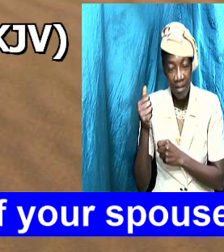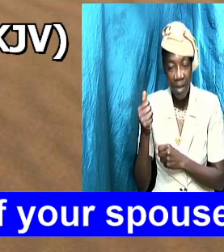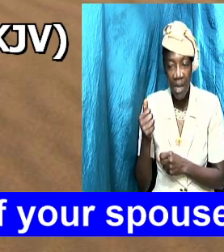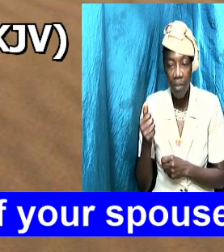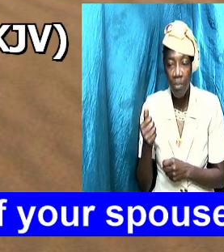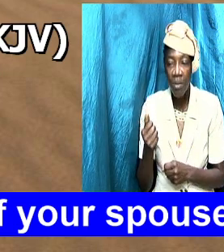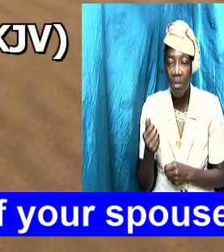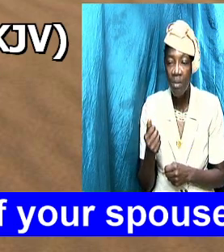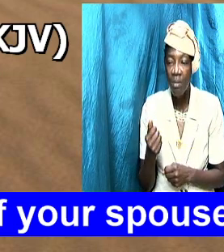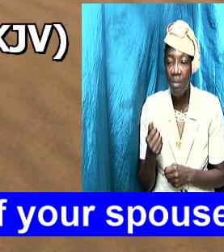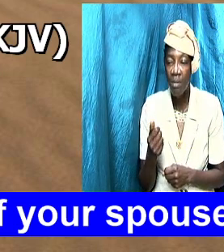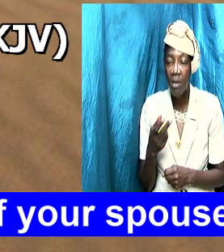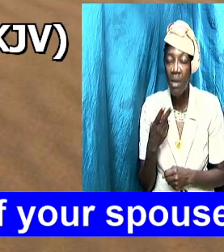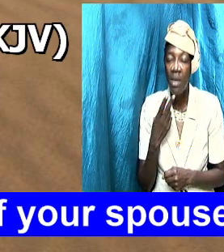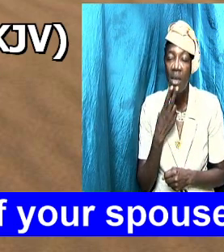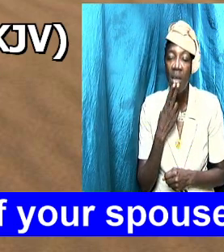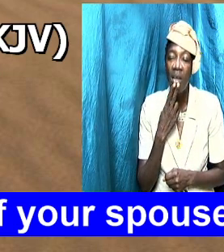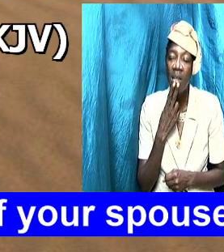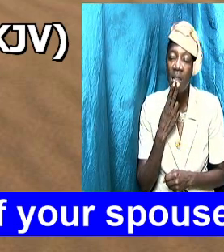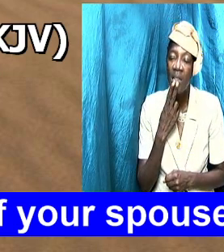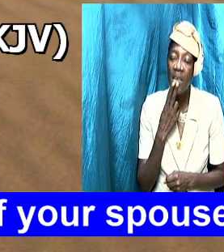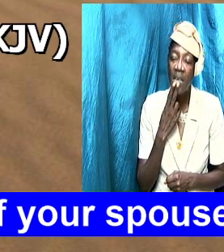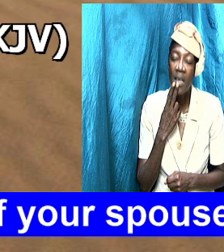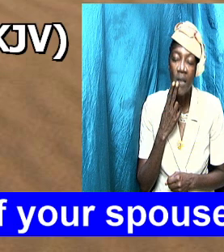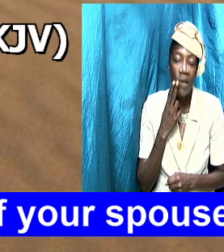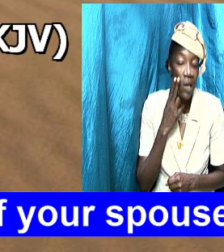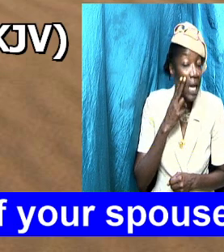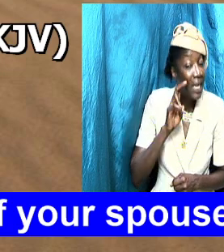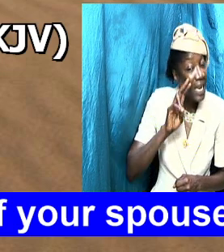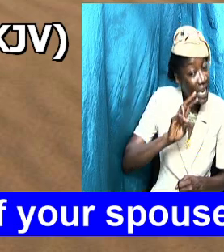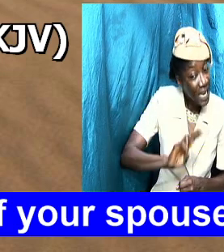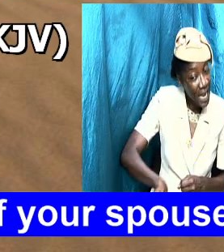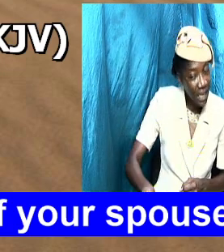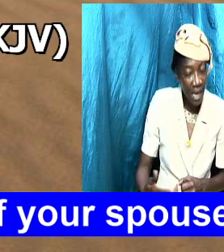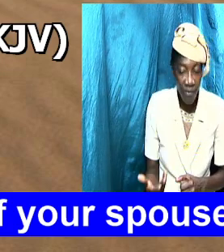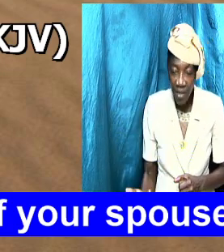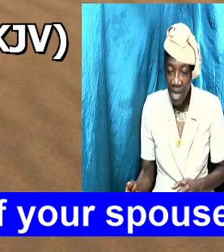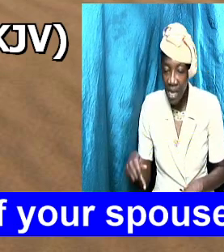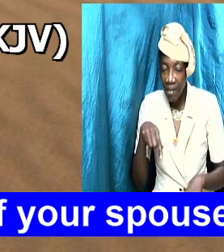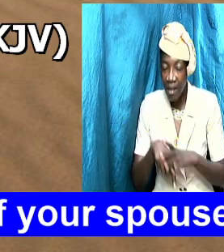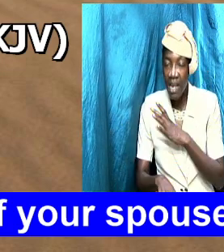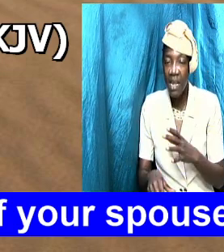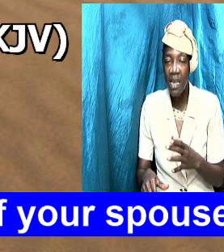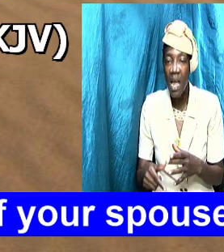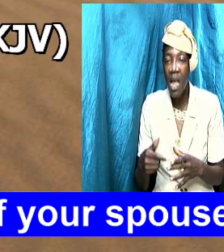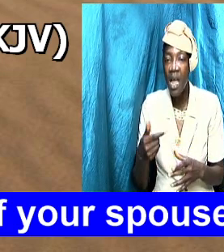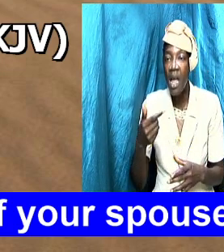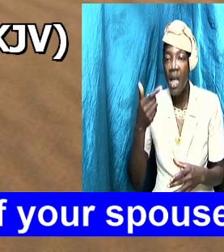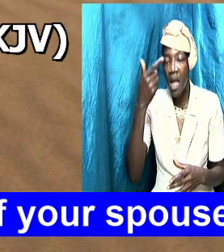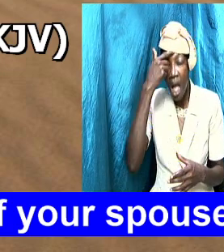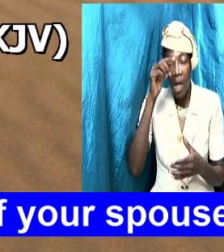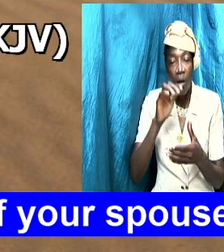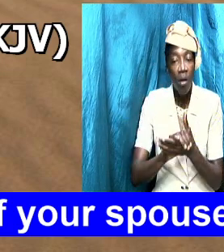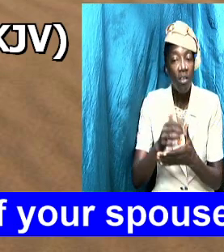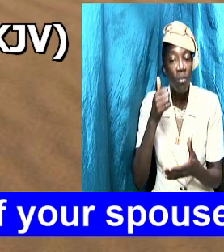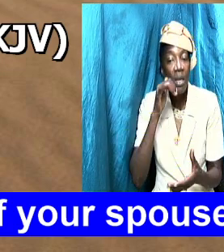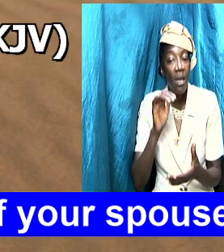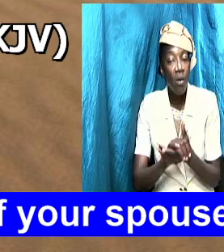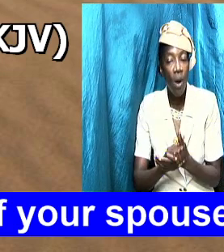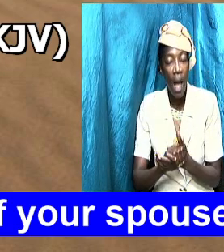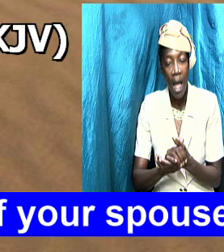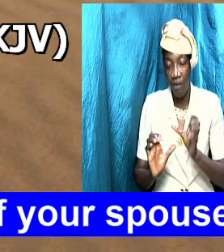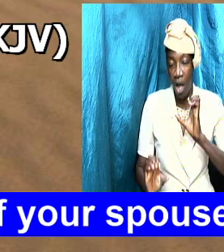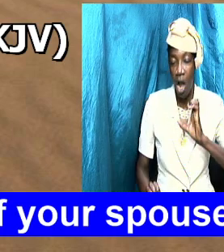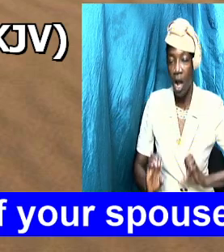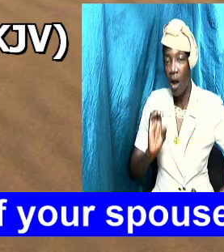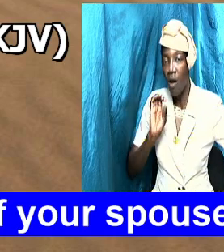in your spouse's character so we're going to diagnose the negative aspects of the spouse's character and if after talking